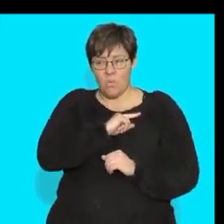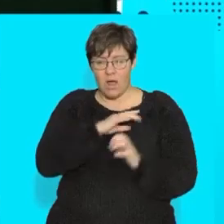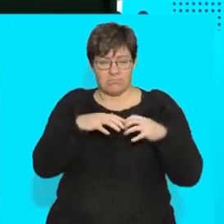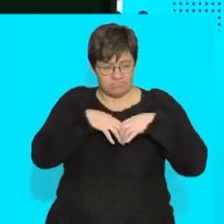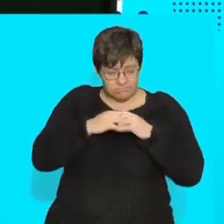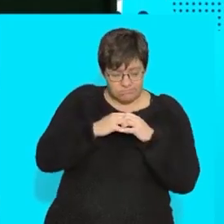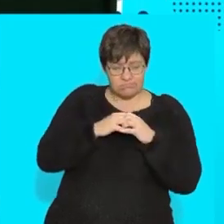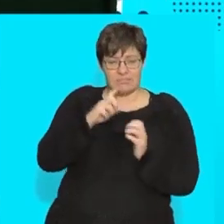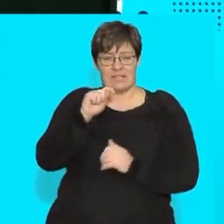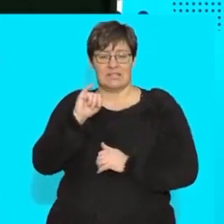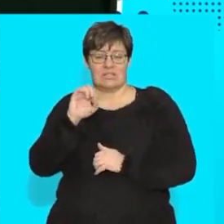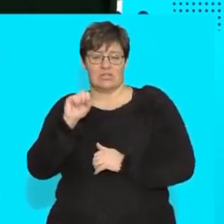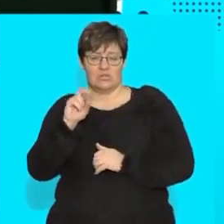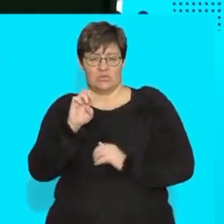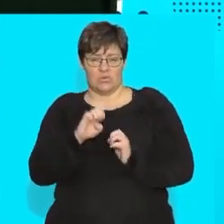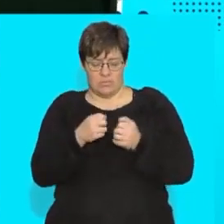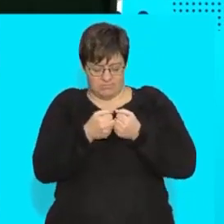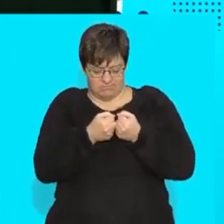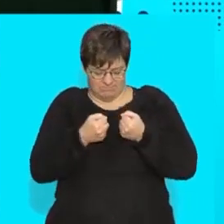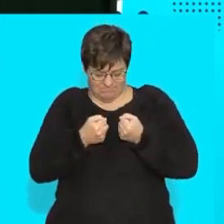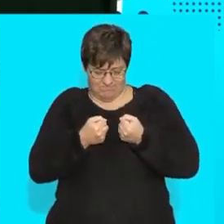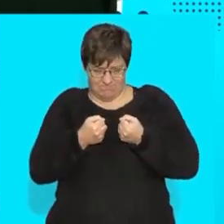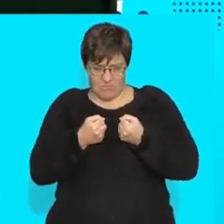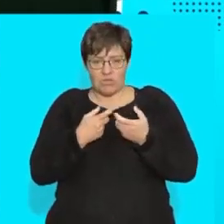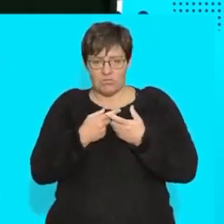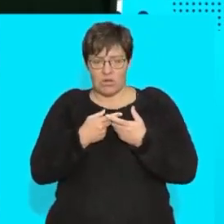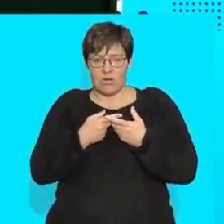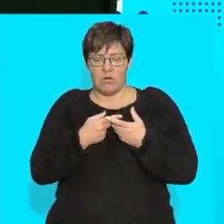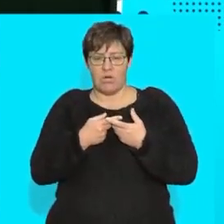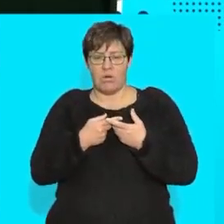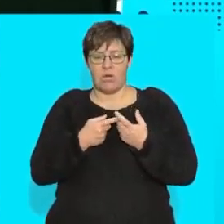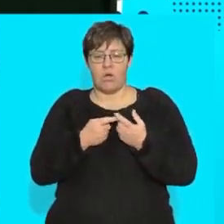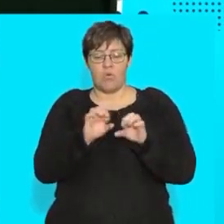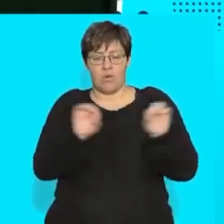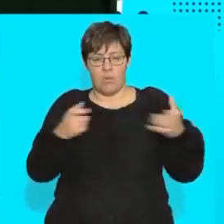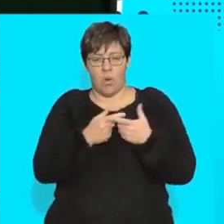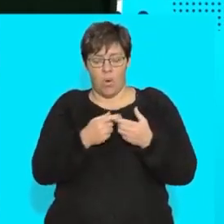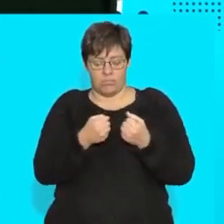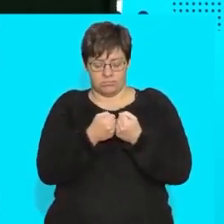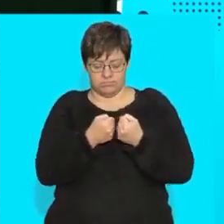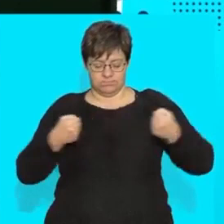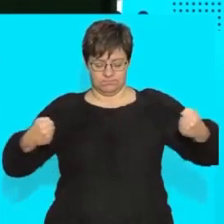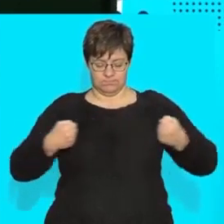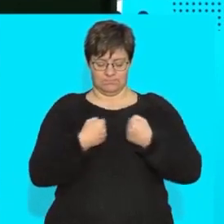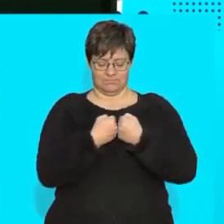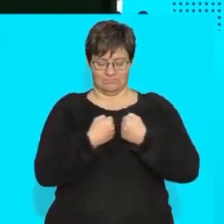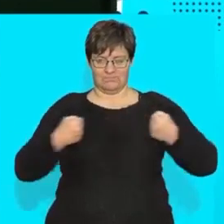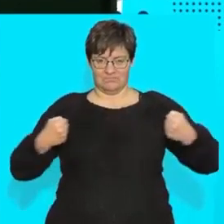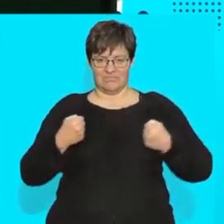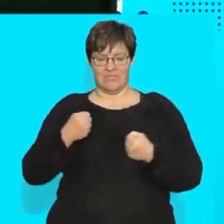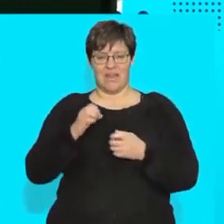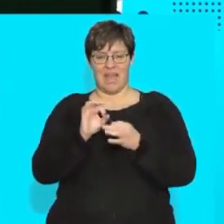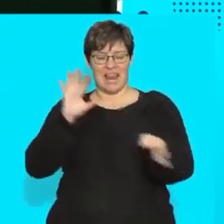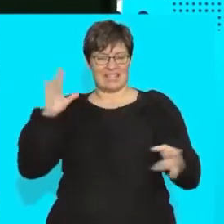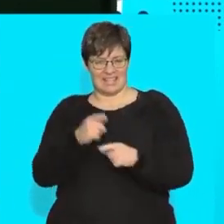tissue but what's the difference between a string or a rope and an elastic band right string is